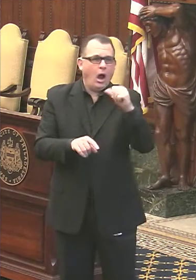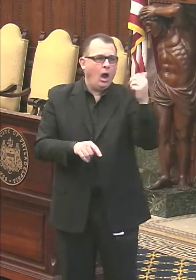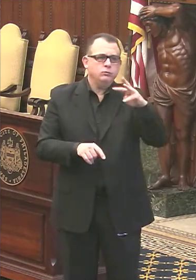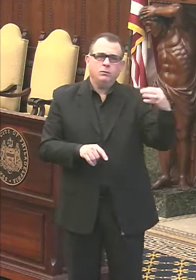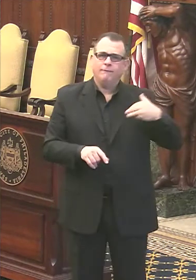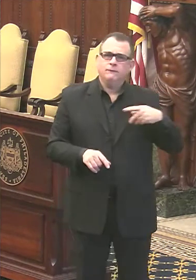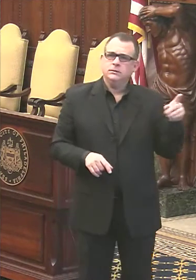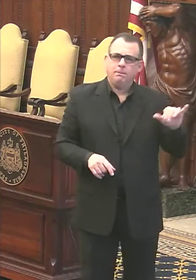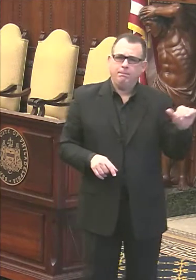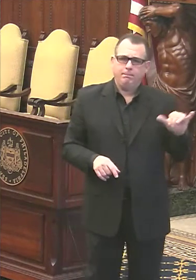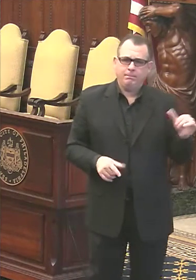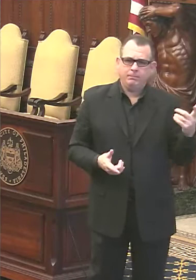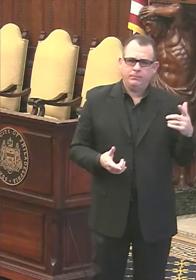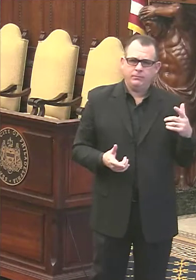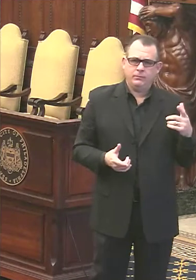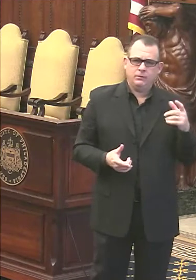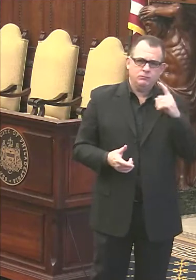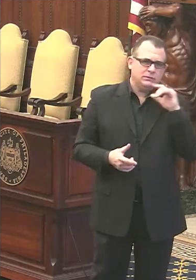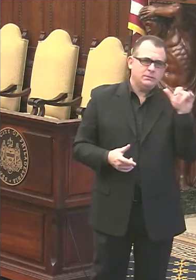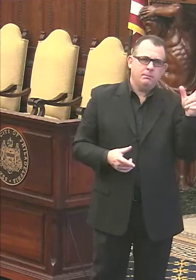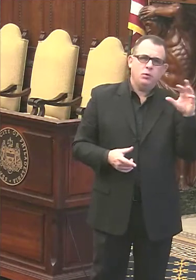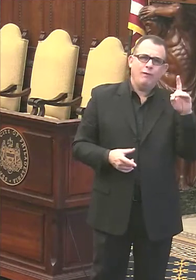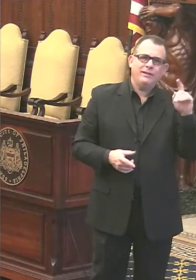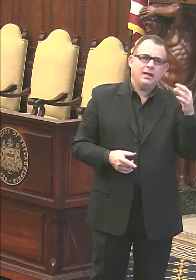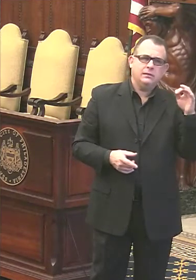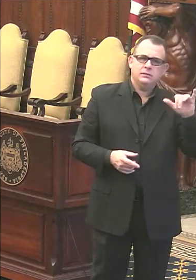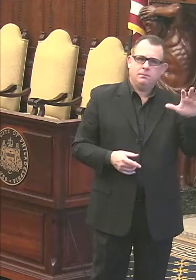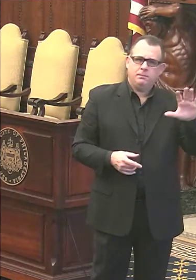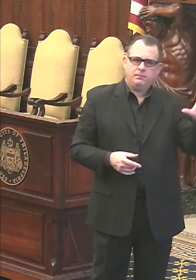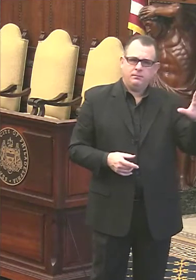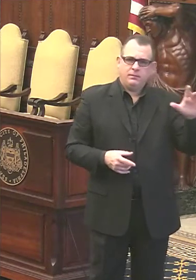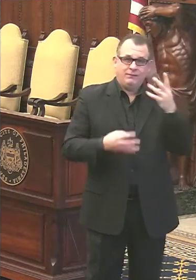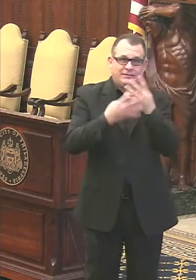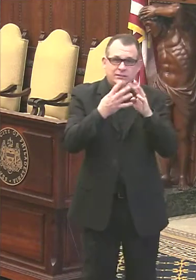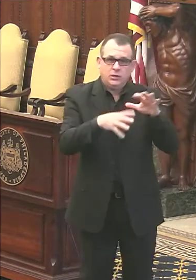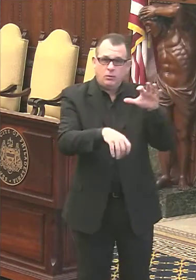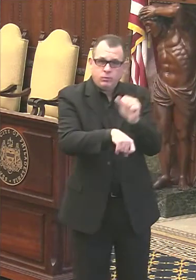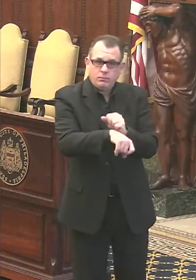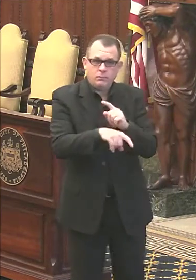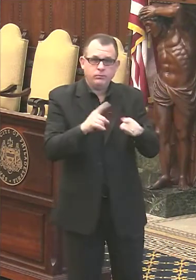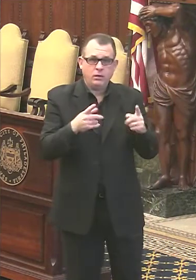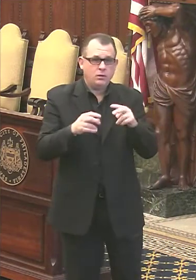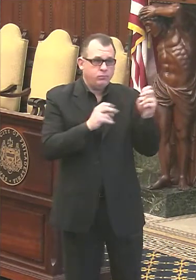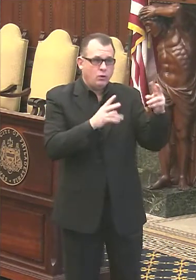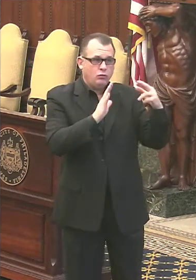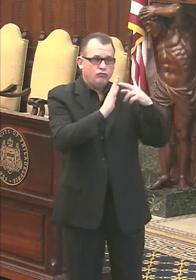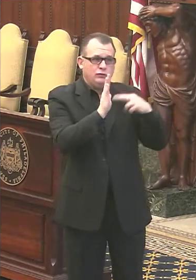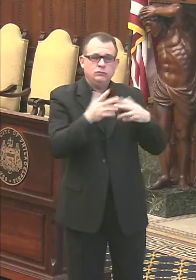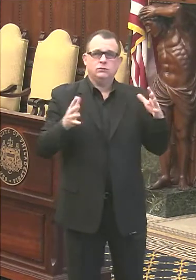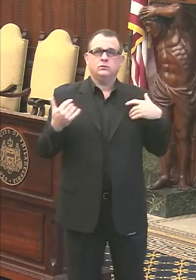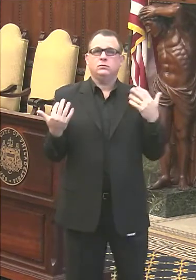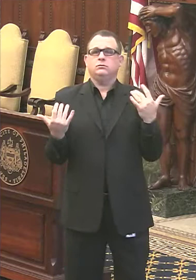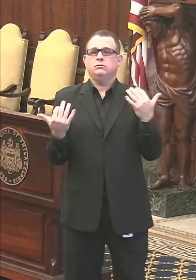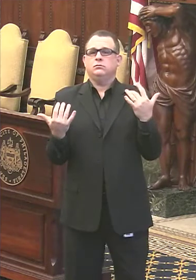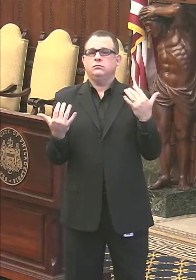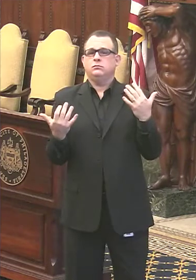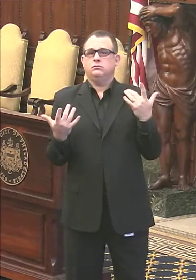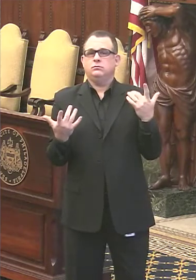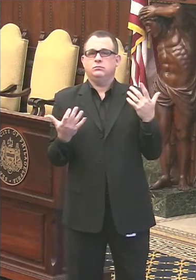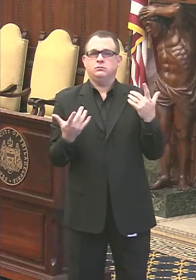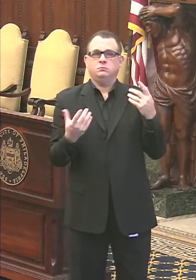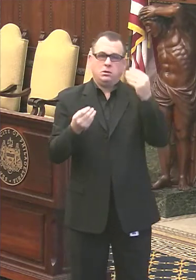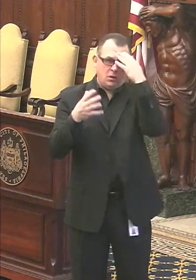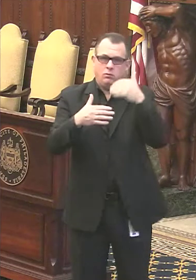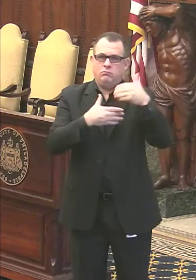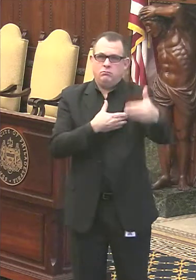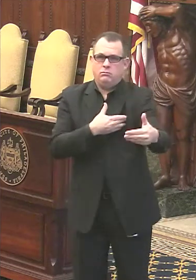have set up. My understanding is they're not scheduling. That's just, the name is there and then they receive an invitation later. All right,